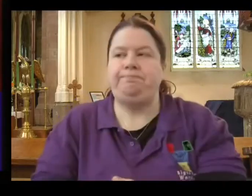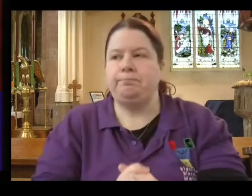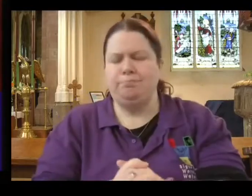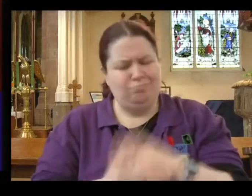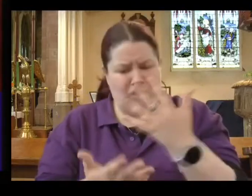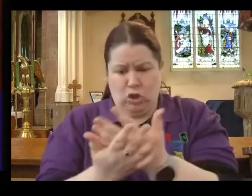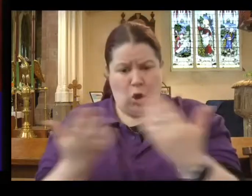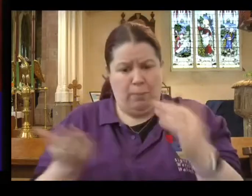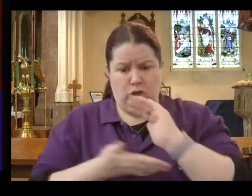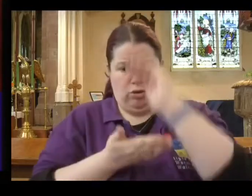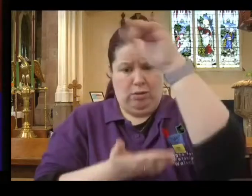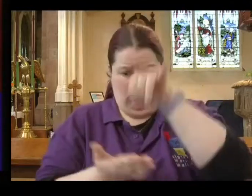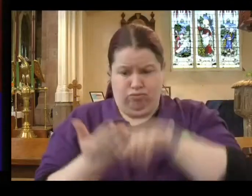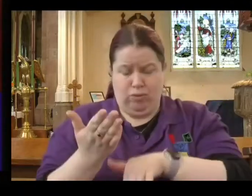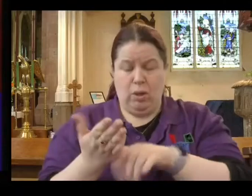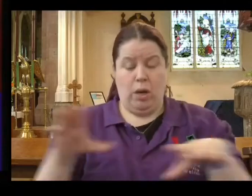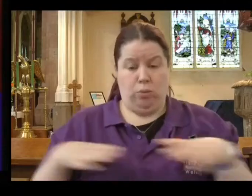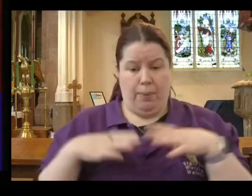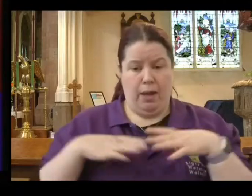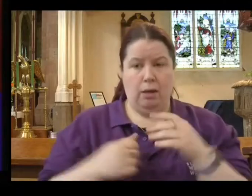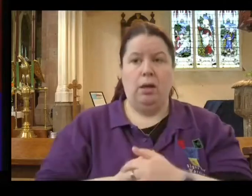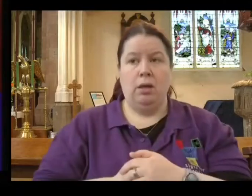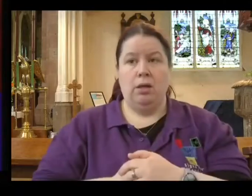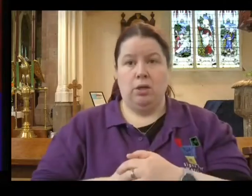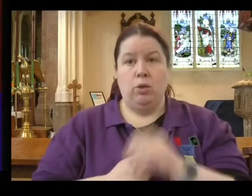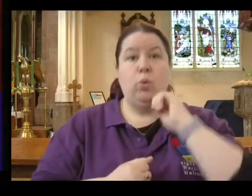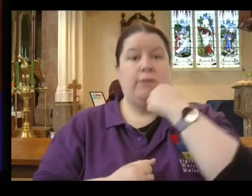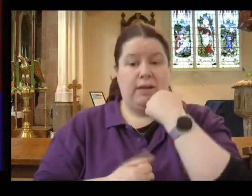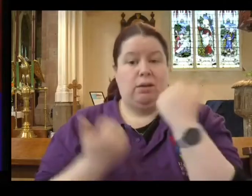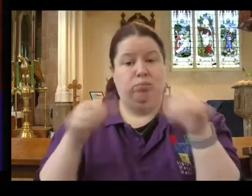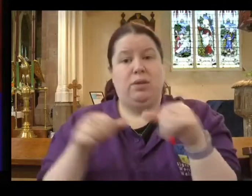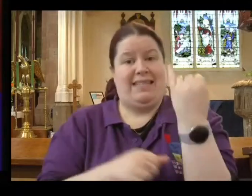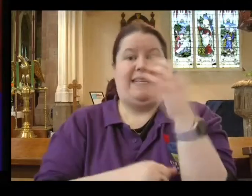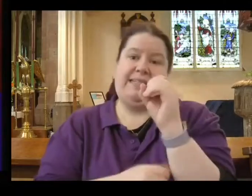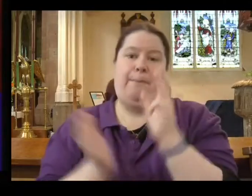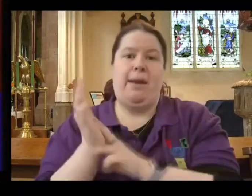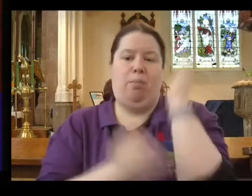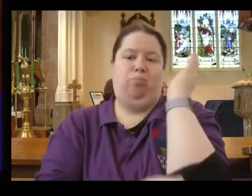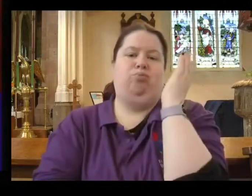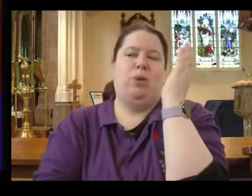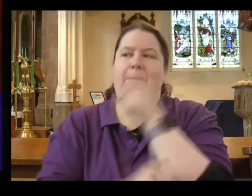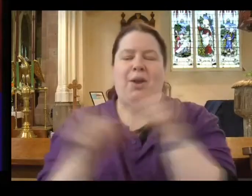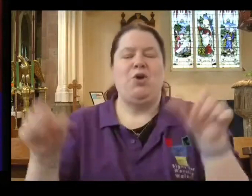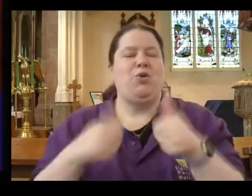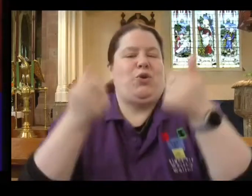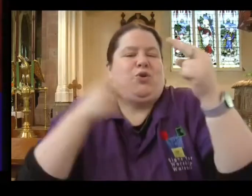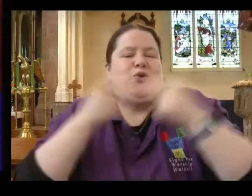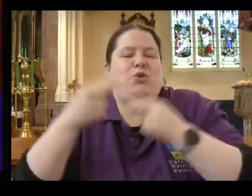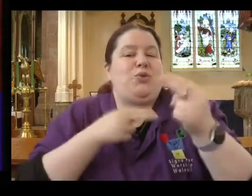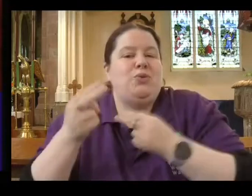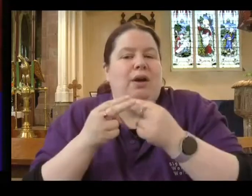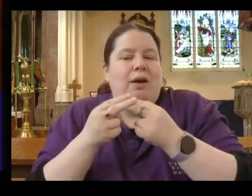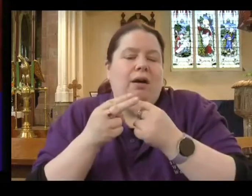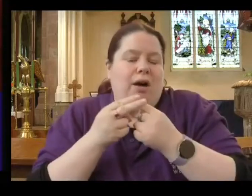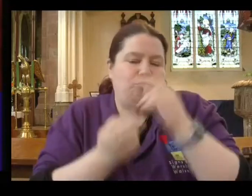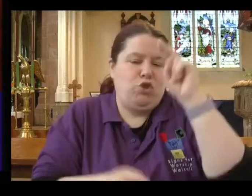passage that when I initially prepared for this, you were going to have a 60-minute sermon. The good news for you is I've cut it to about a